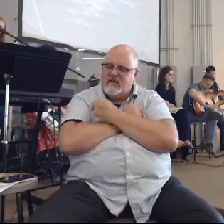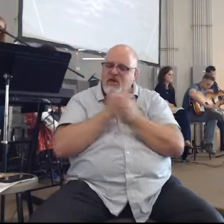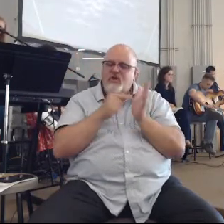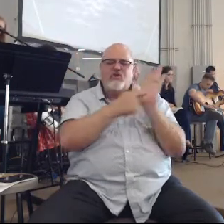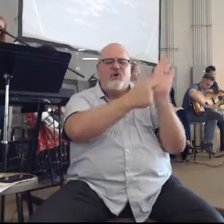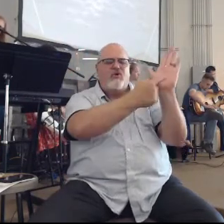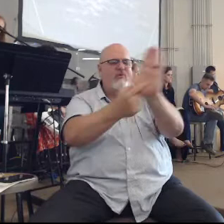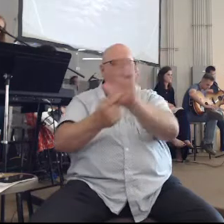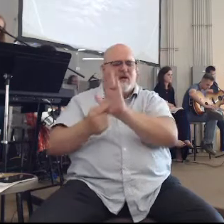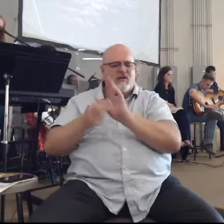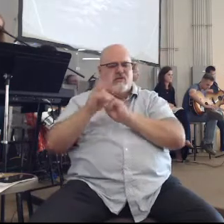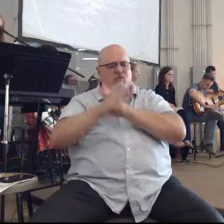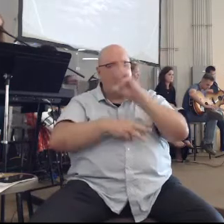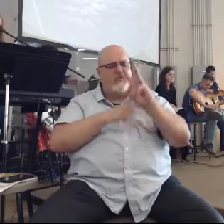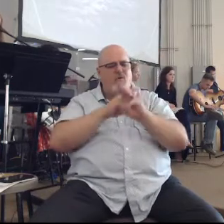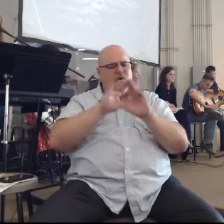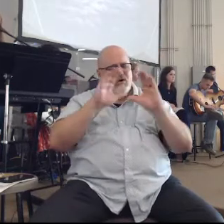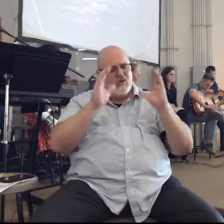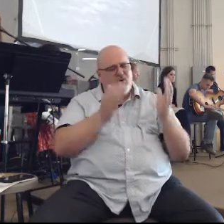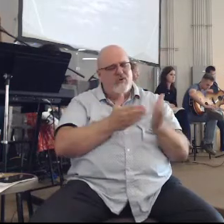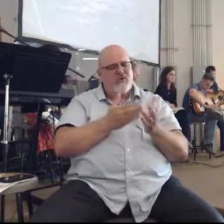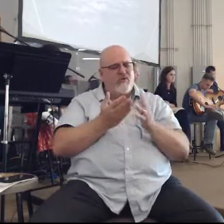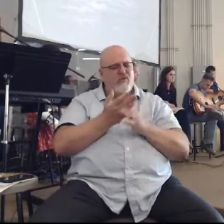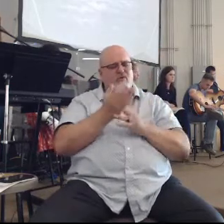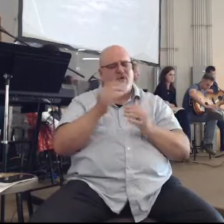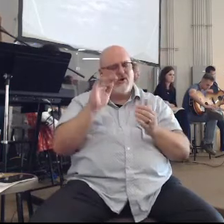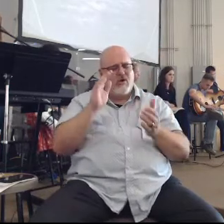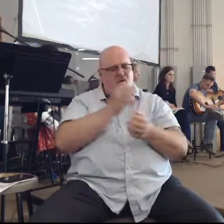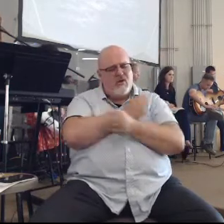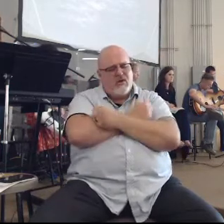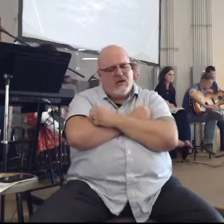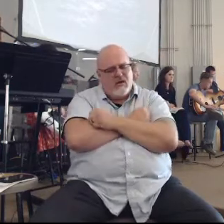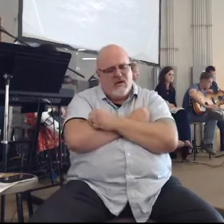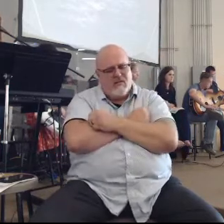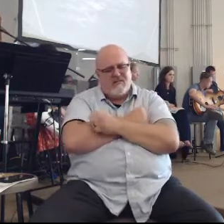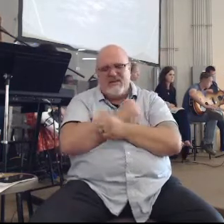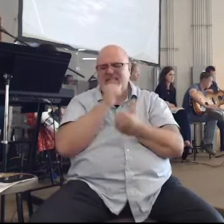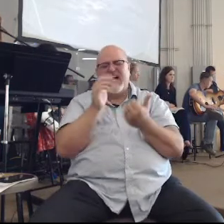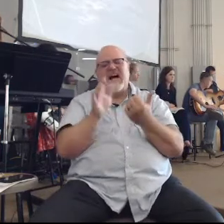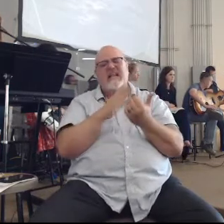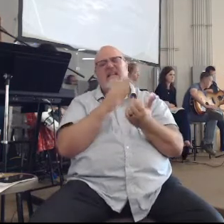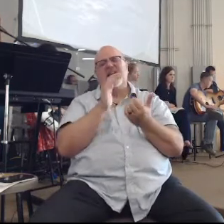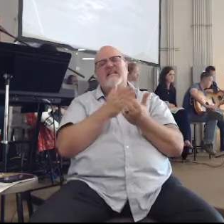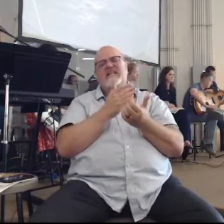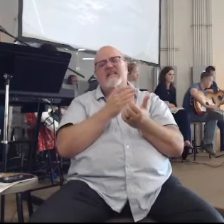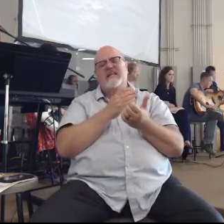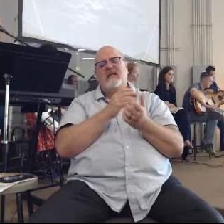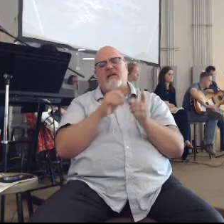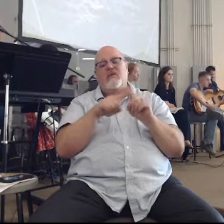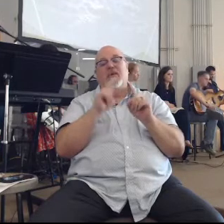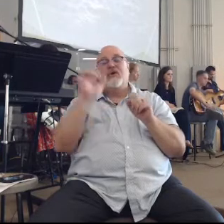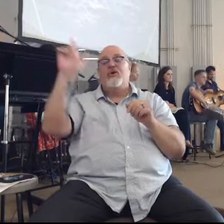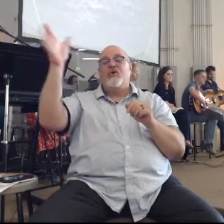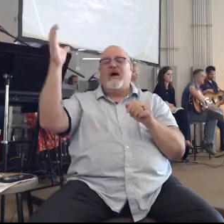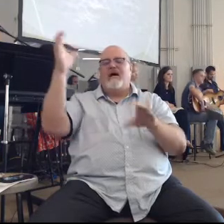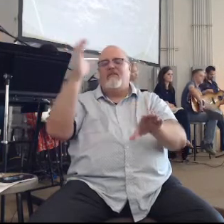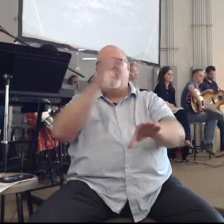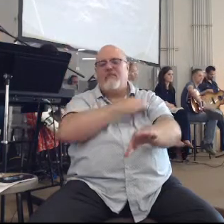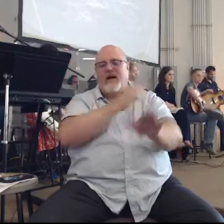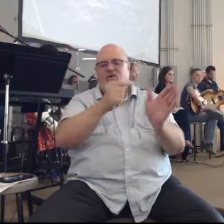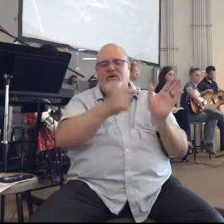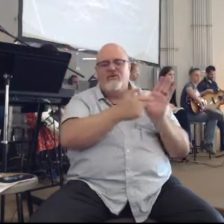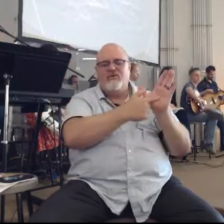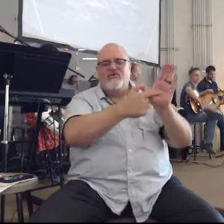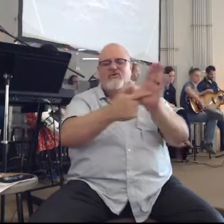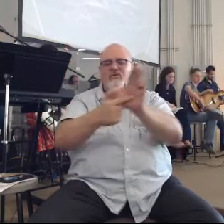Show people your love. I know it's not an easy environment, but I know that you have the power to show it through everyone.